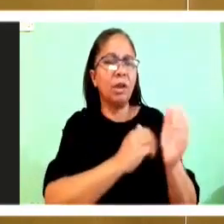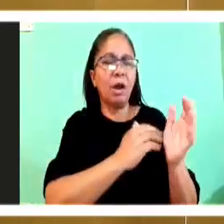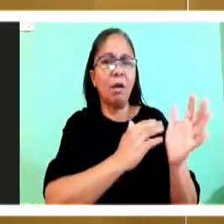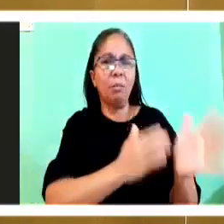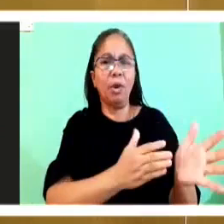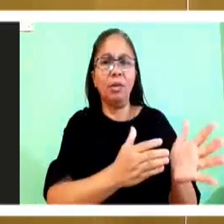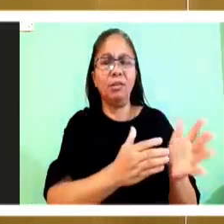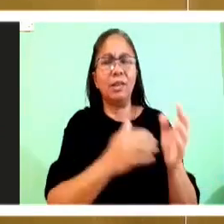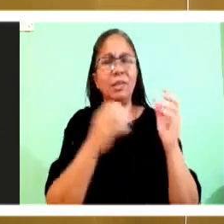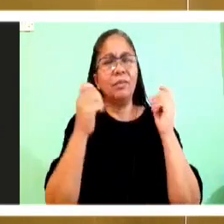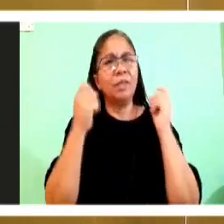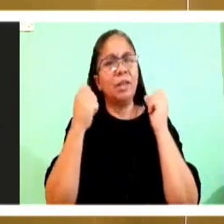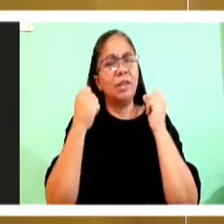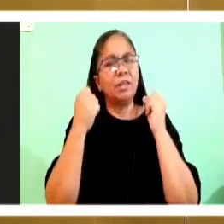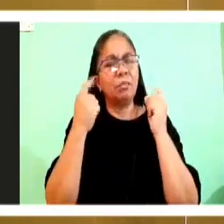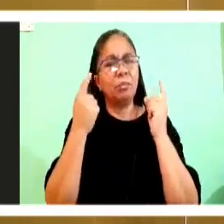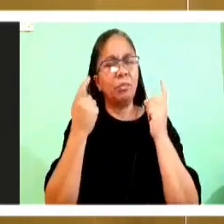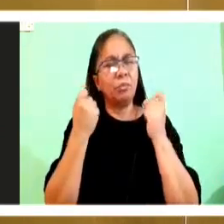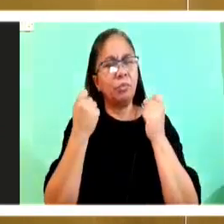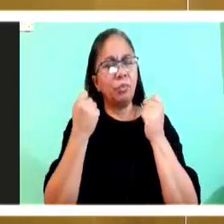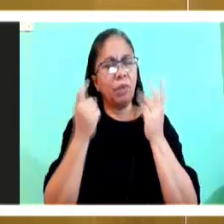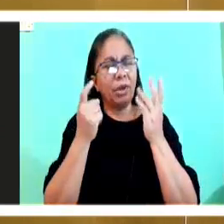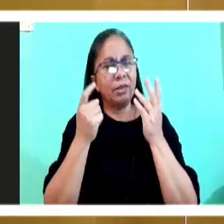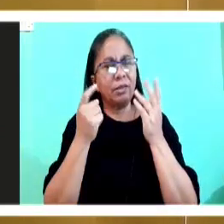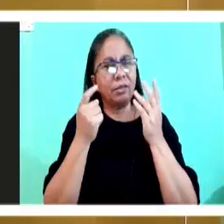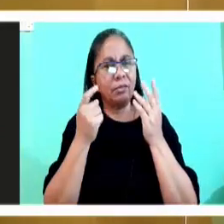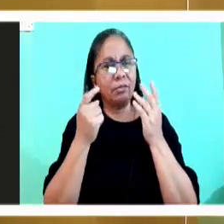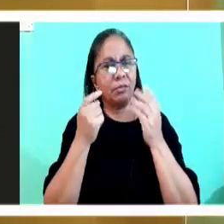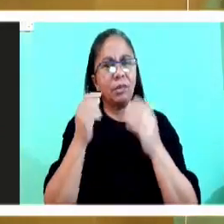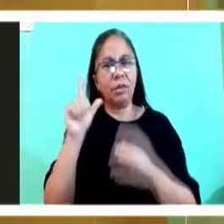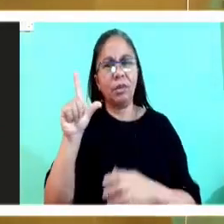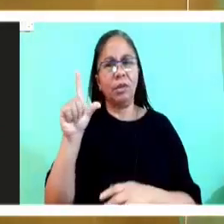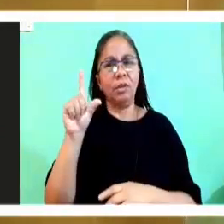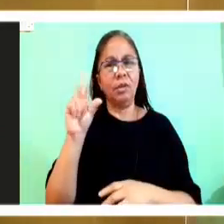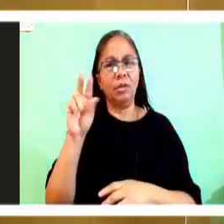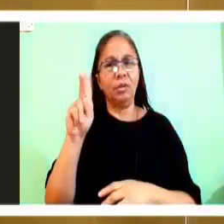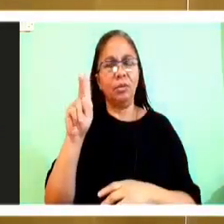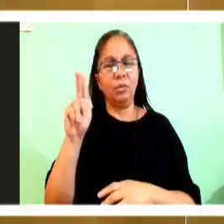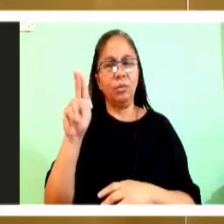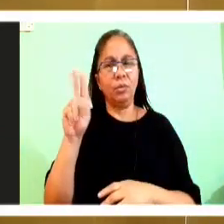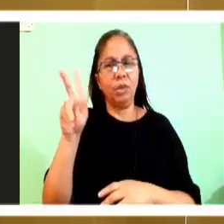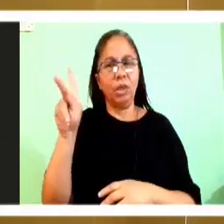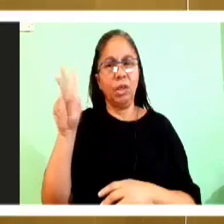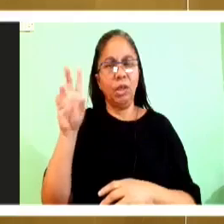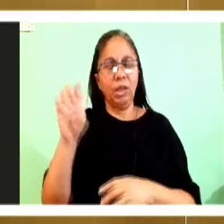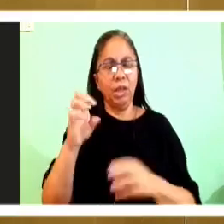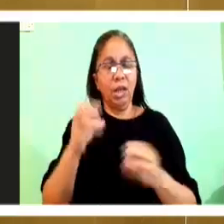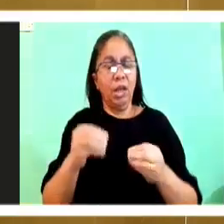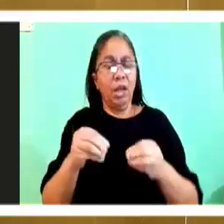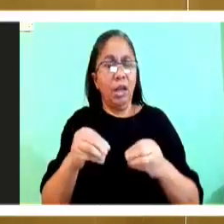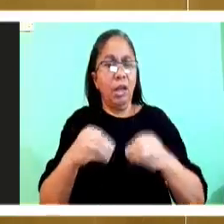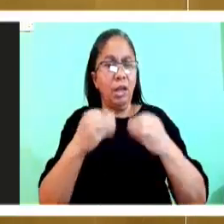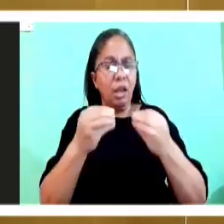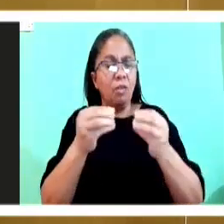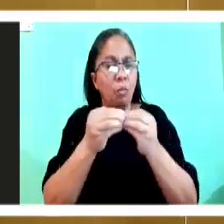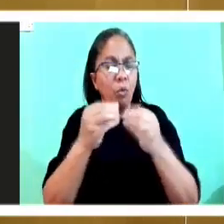text. Luke gives us a lot more information than Matthew or Mark.